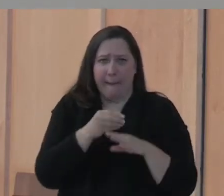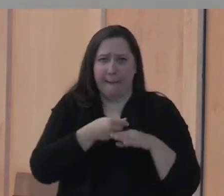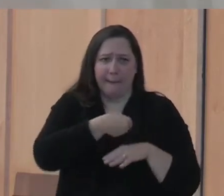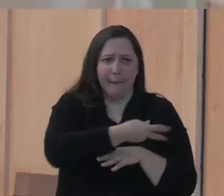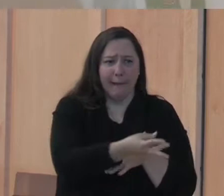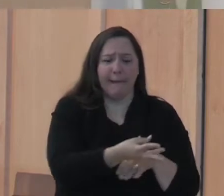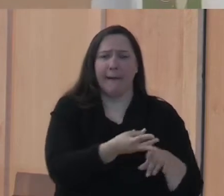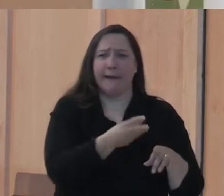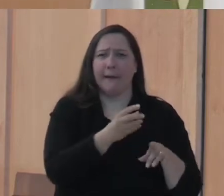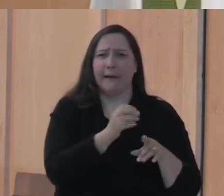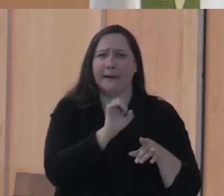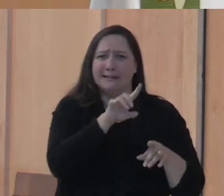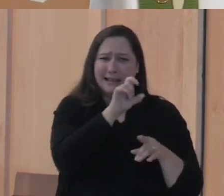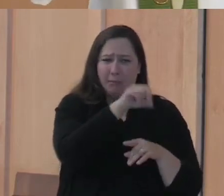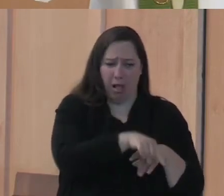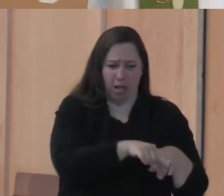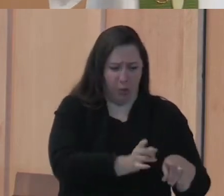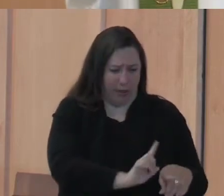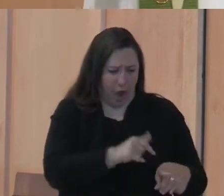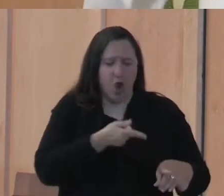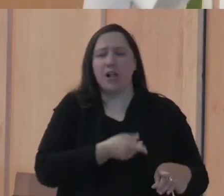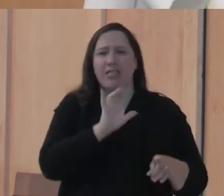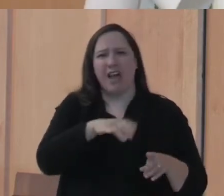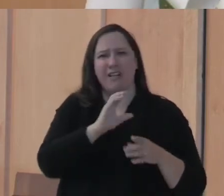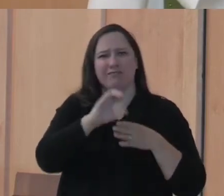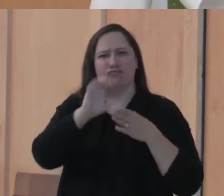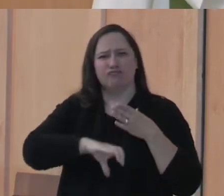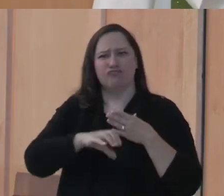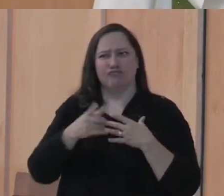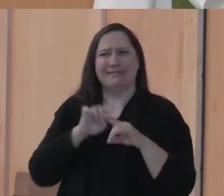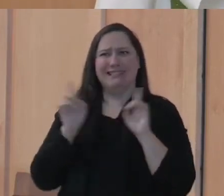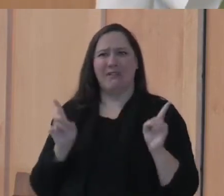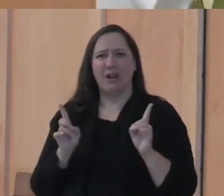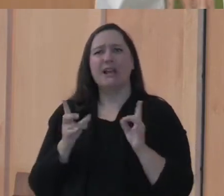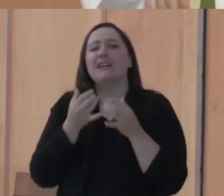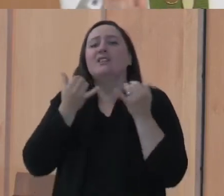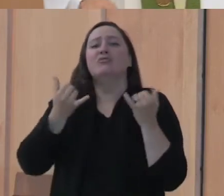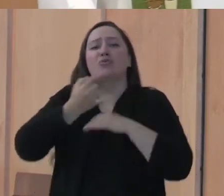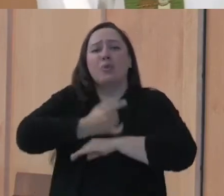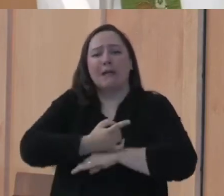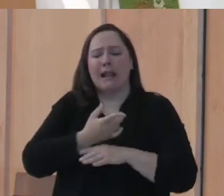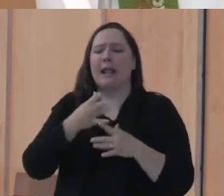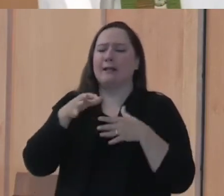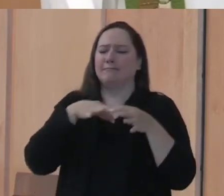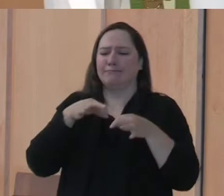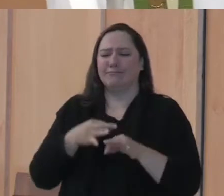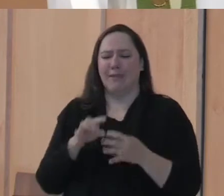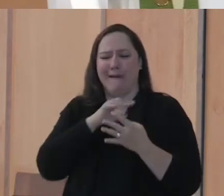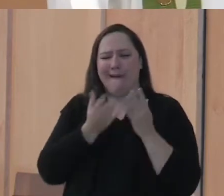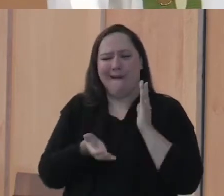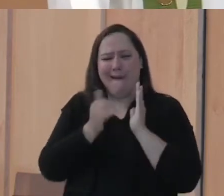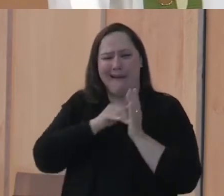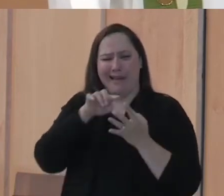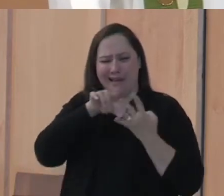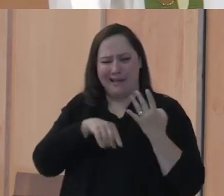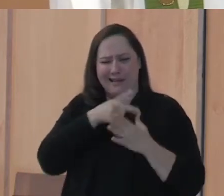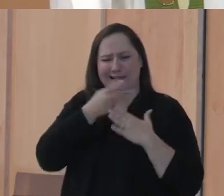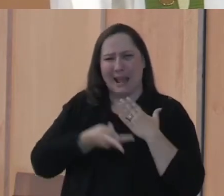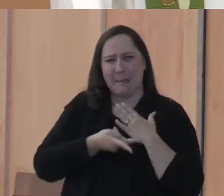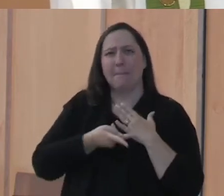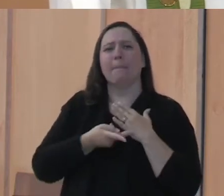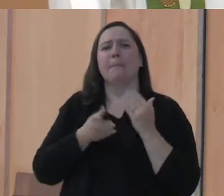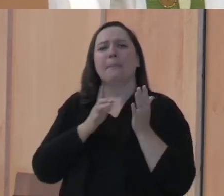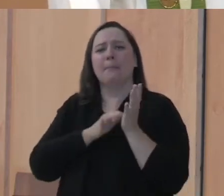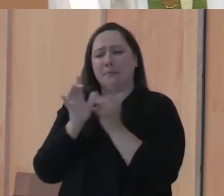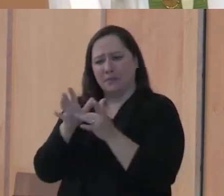the outcome was very different. So let me today walk you again through those four kinds of soil. And then Jesus explains what those